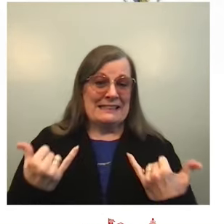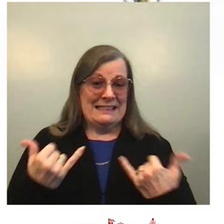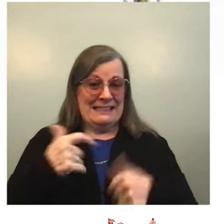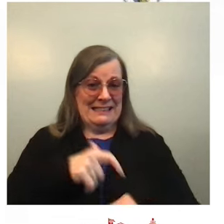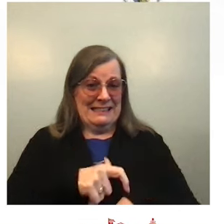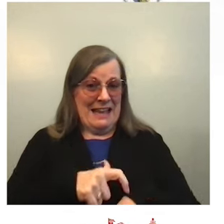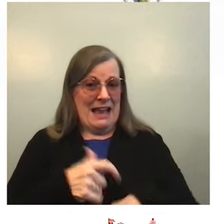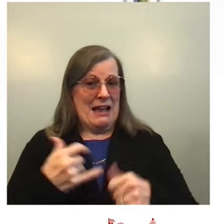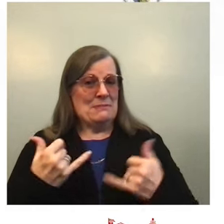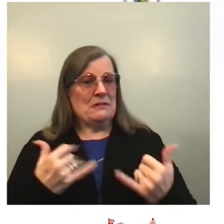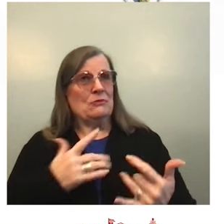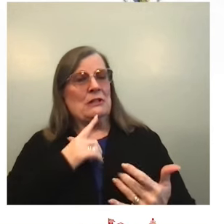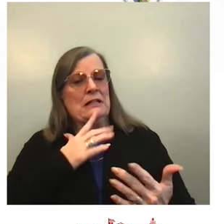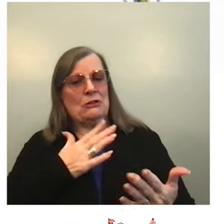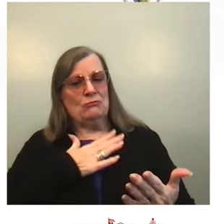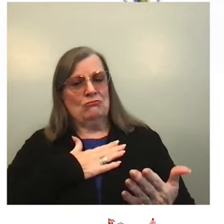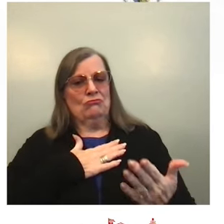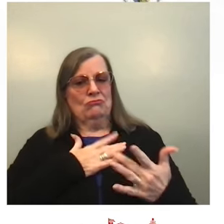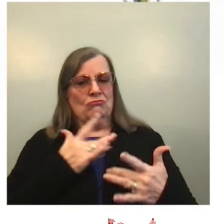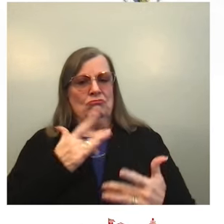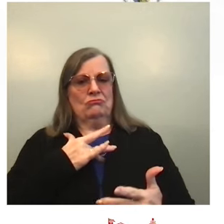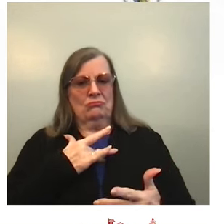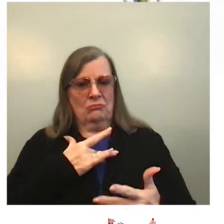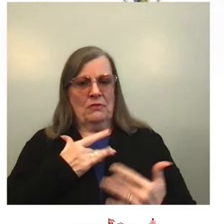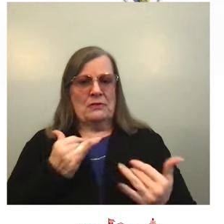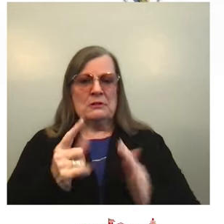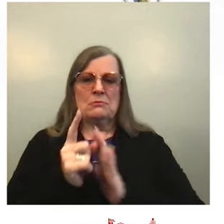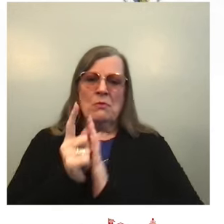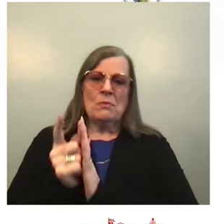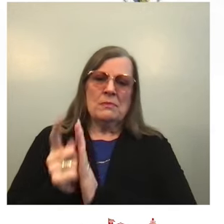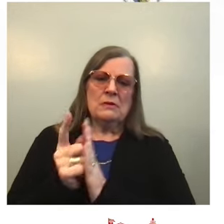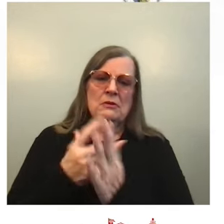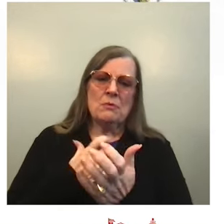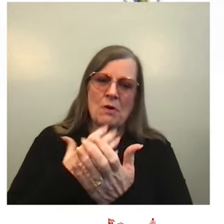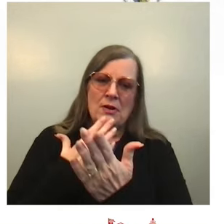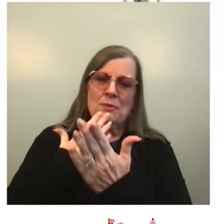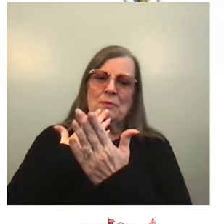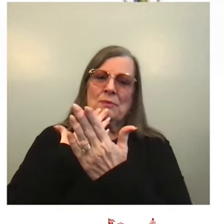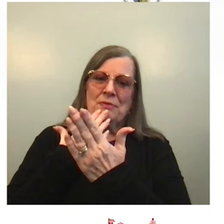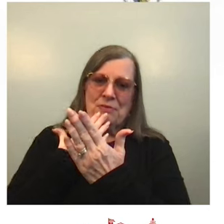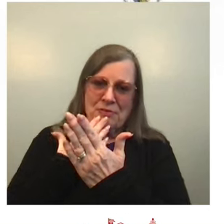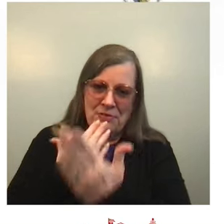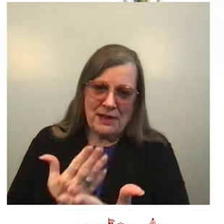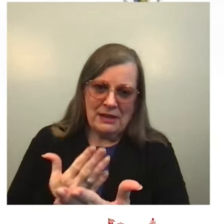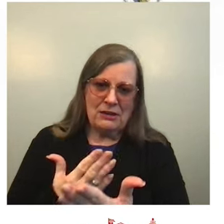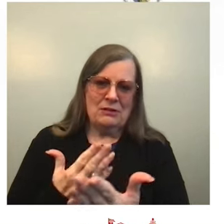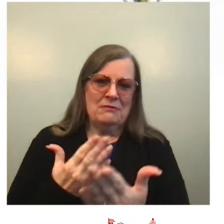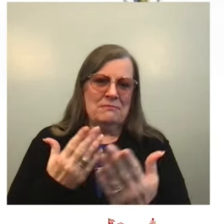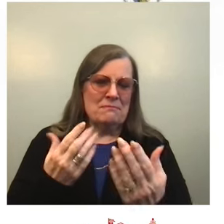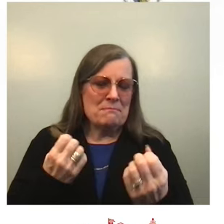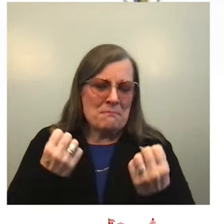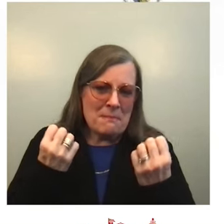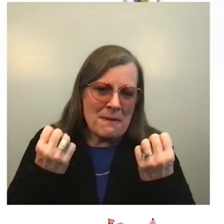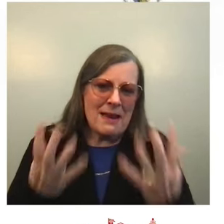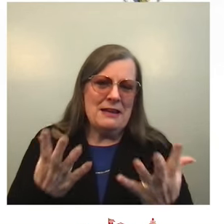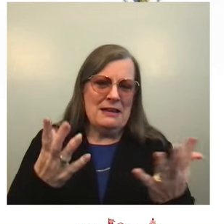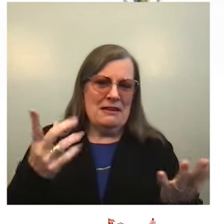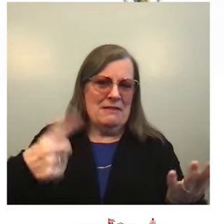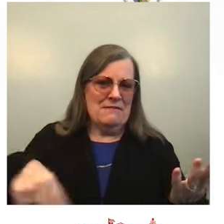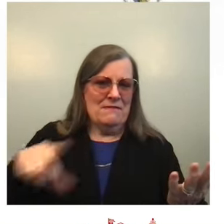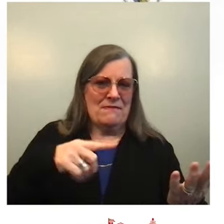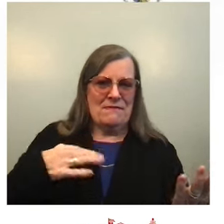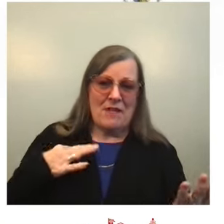take a moment to thank you, the hundreds of volunteer decorators and designers.